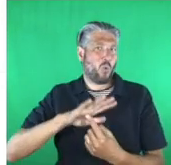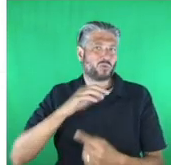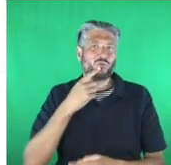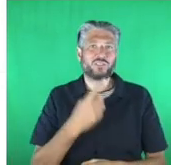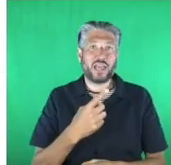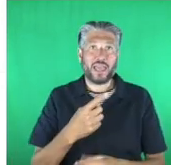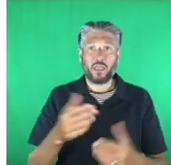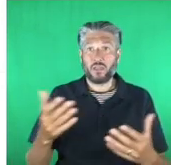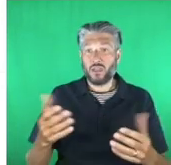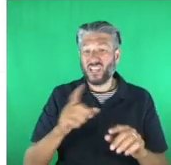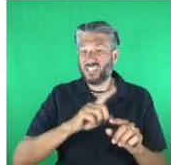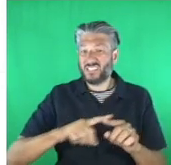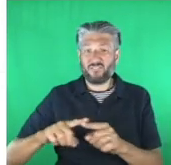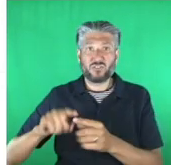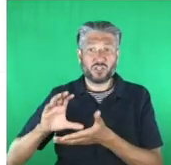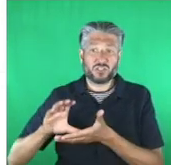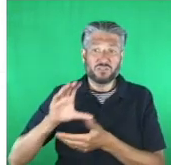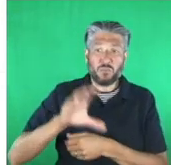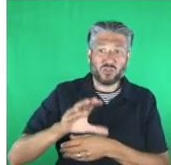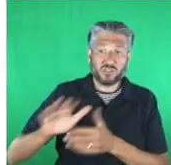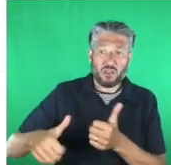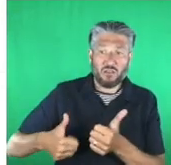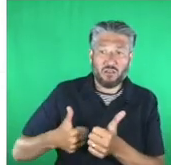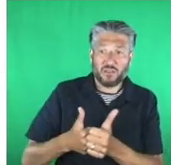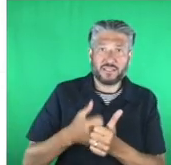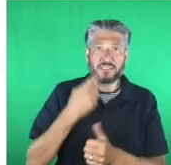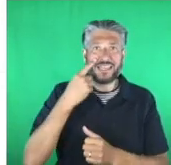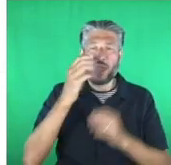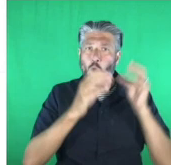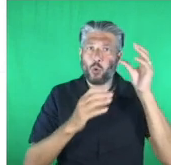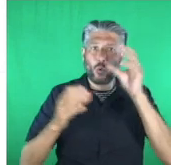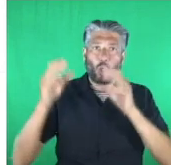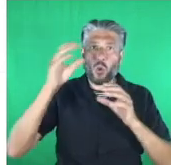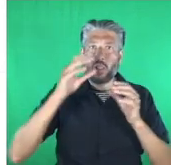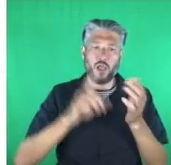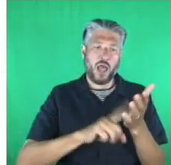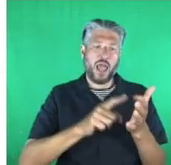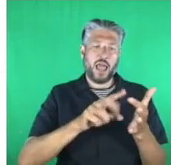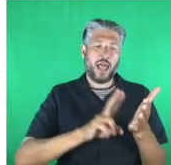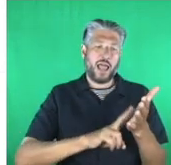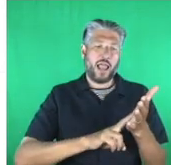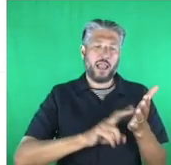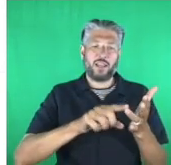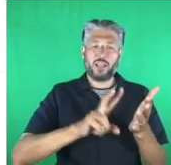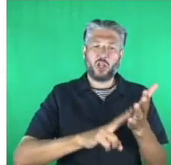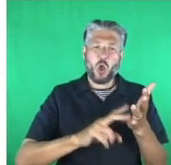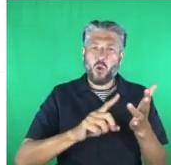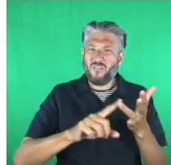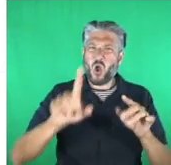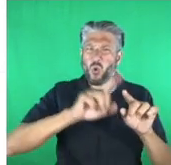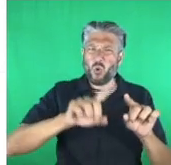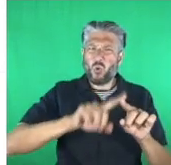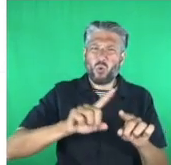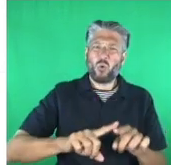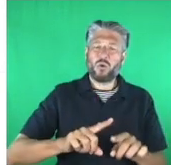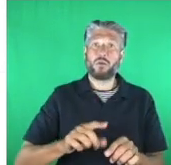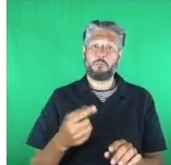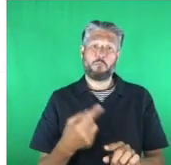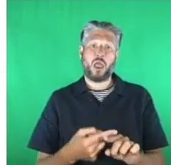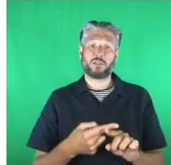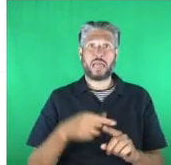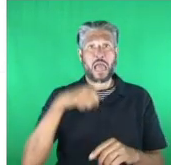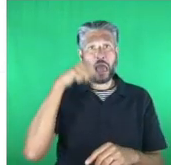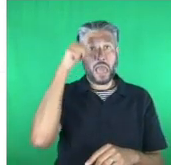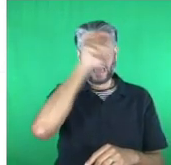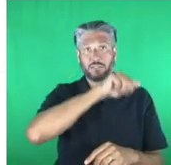Google, BT, Lenovo, some of those big names, people from those organisations with different expertise. We've also had experts such as the Helen Hamlin